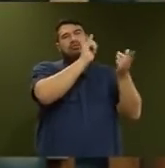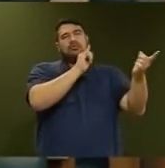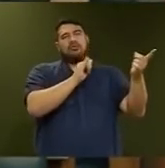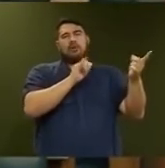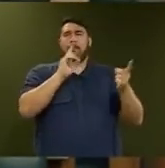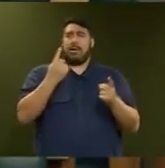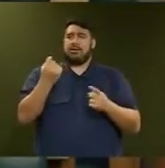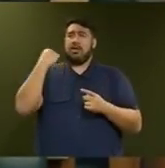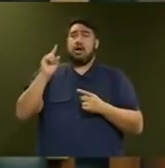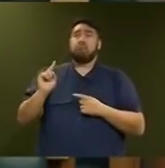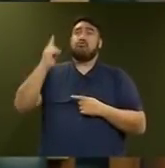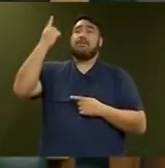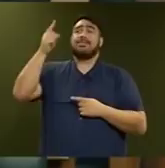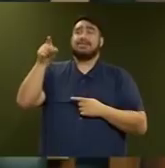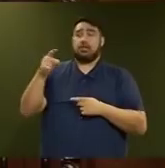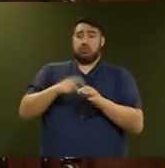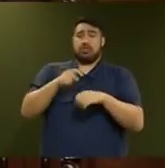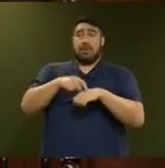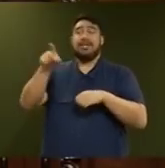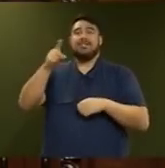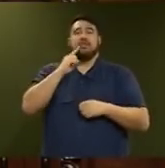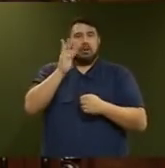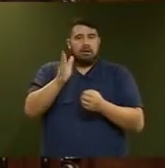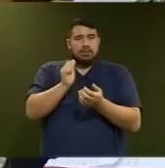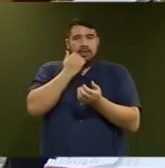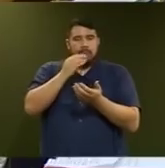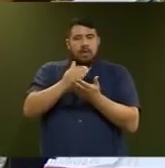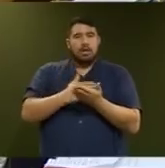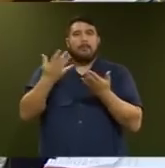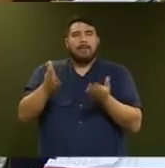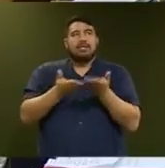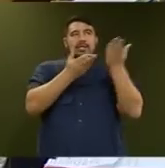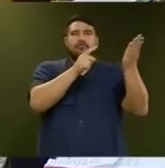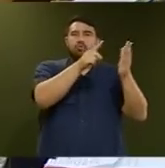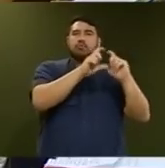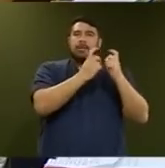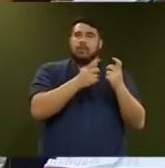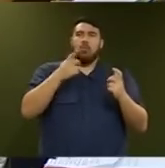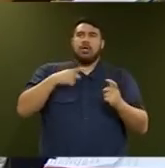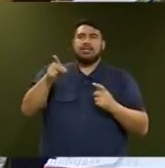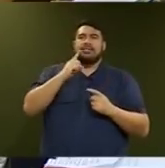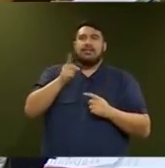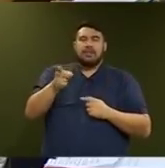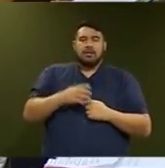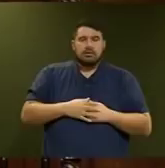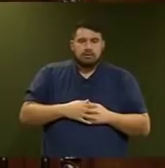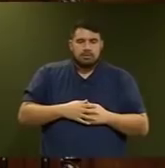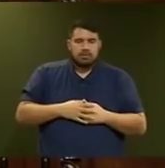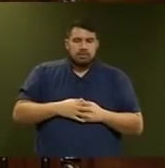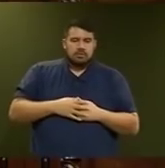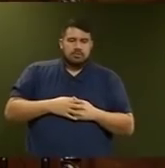question time that they did go? Mr Speaker, I think he is